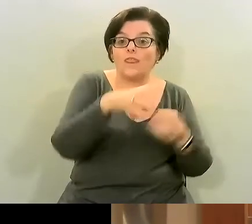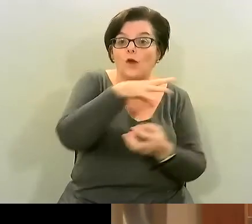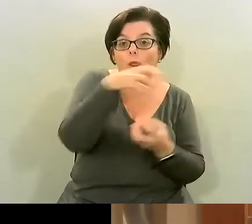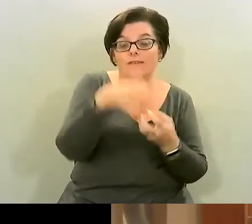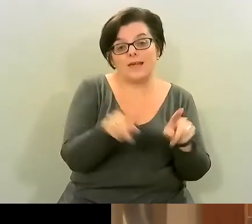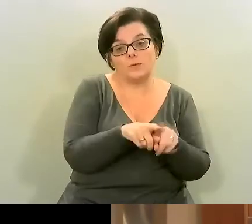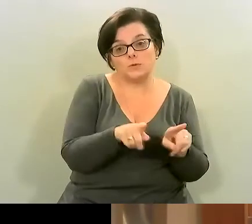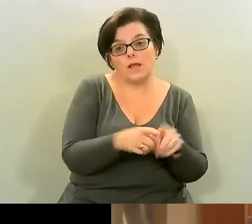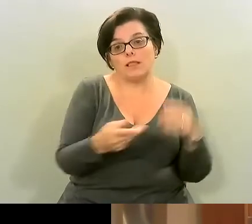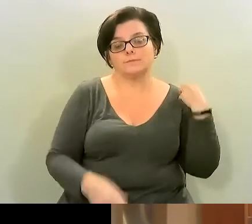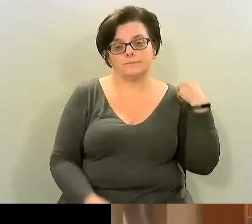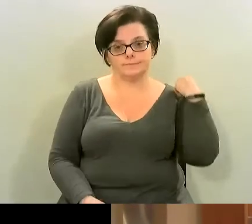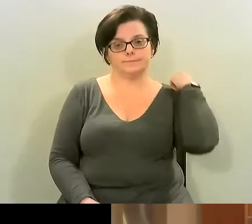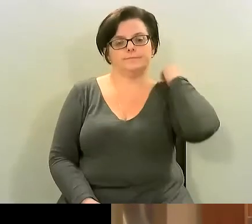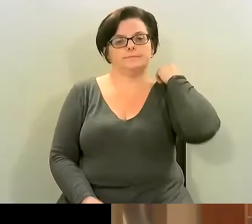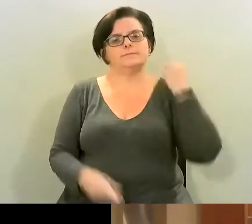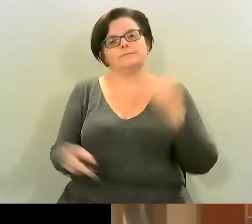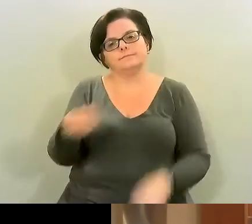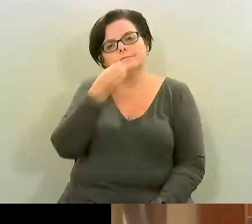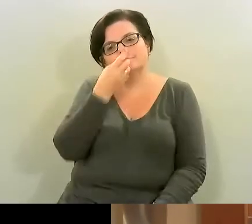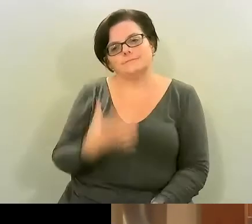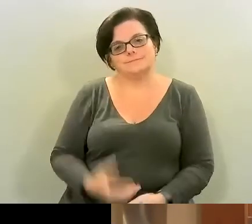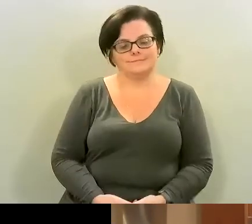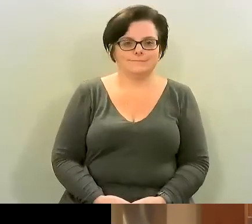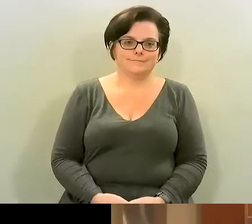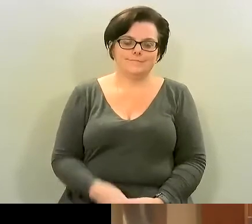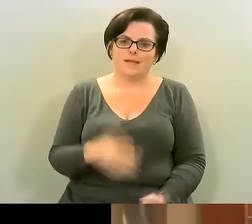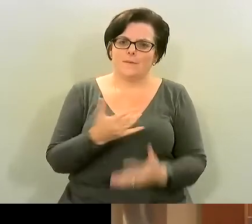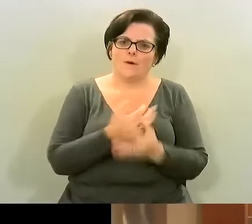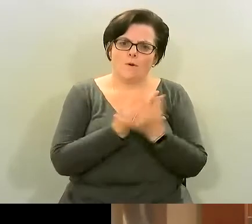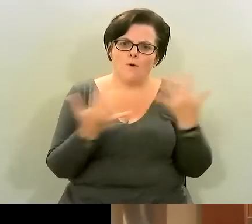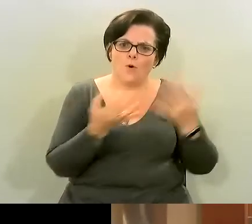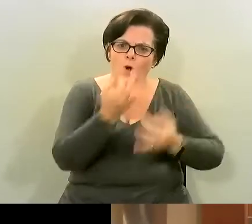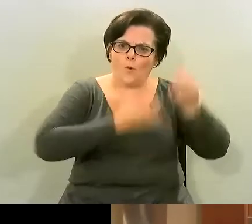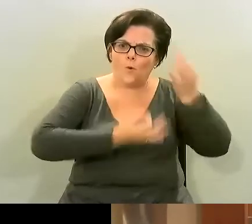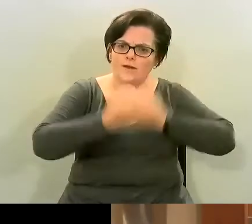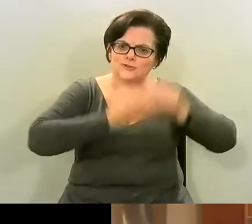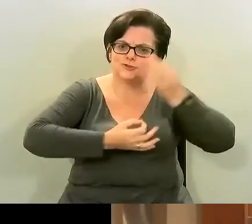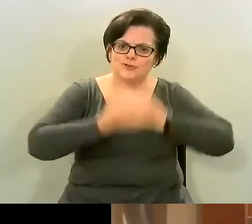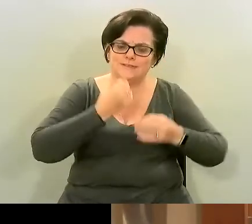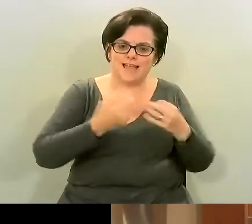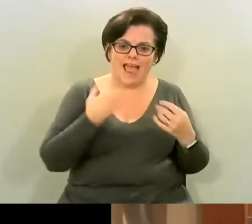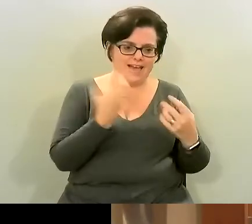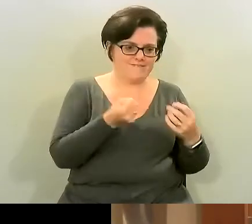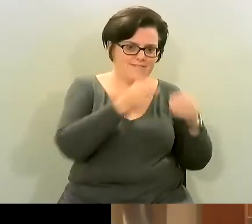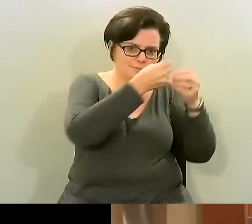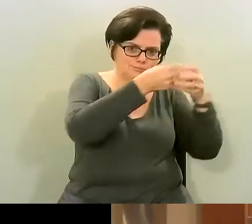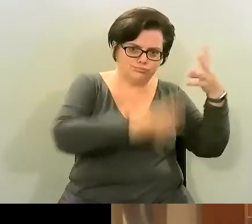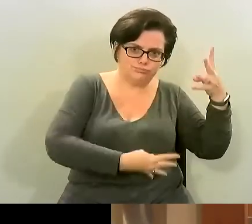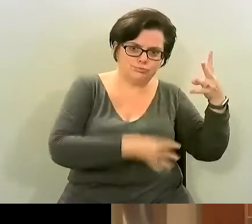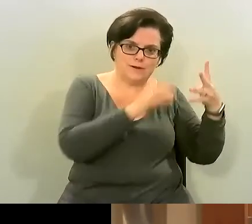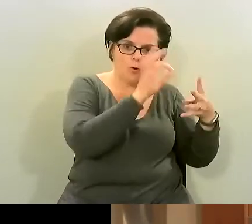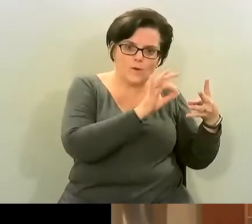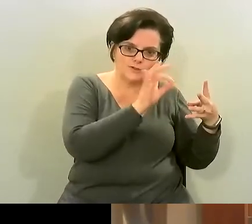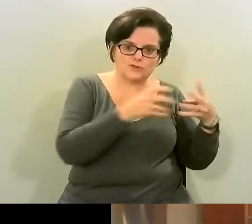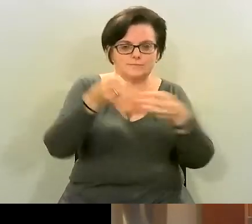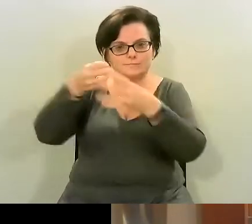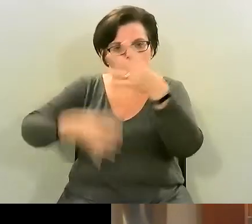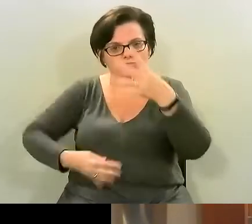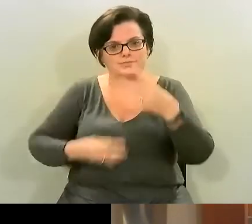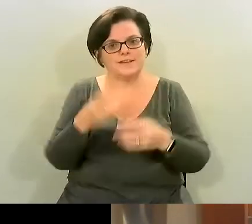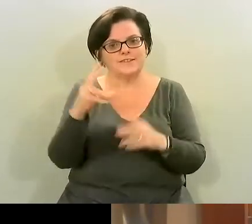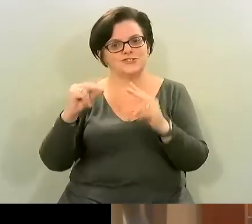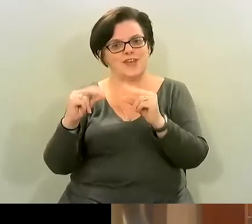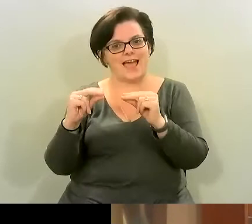that's marvelous i'm getting so many questions i've got the q and a box and the chat box open at the same time